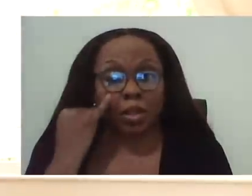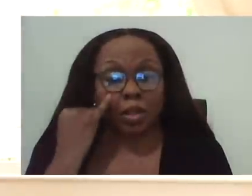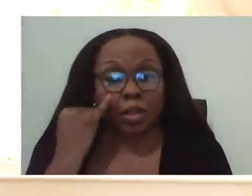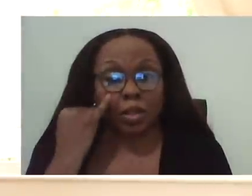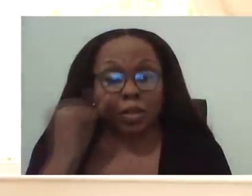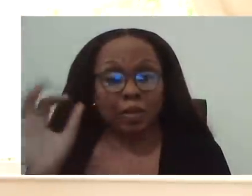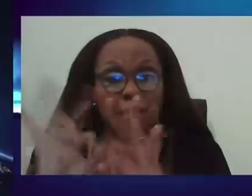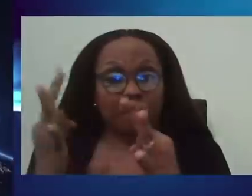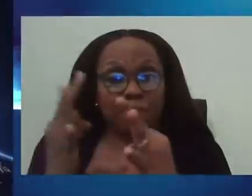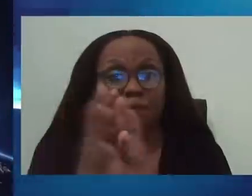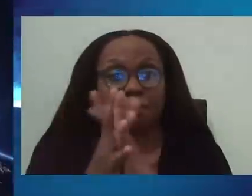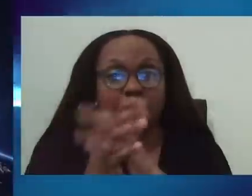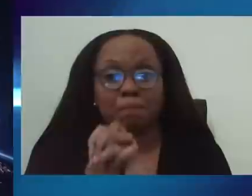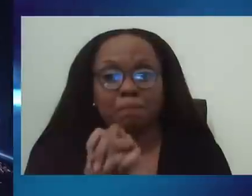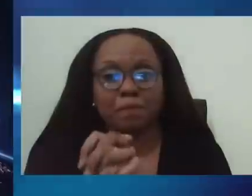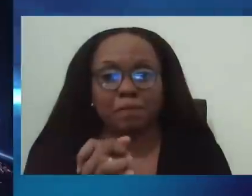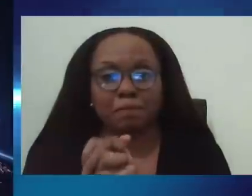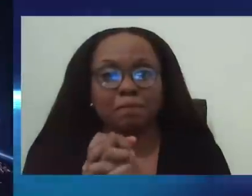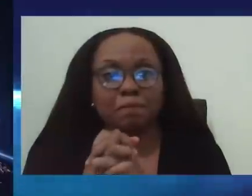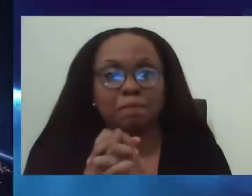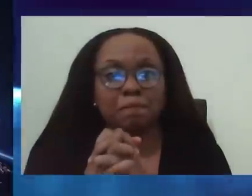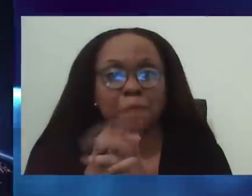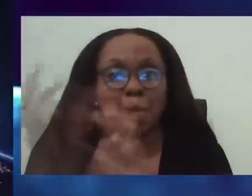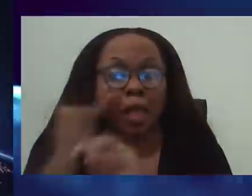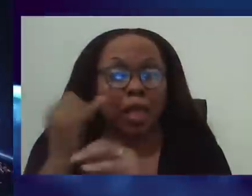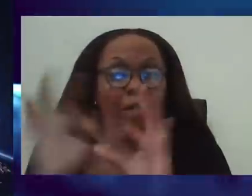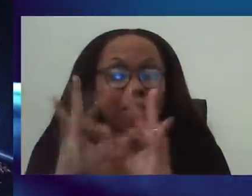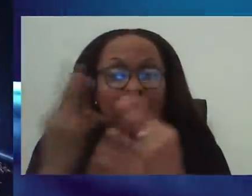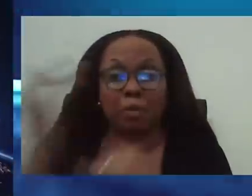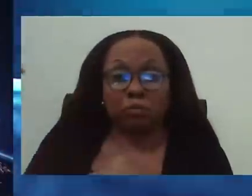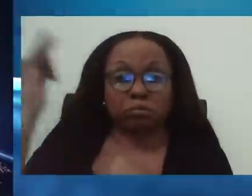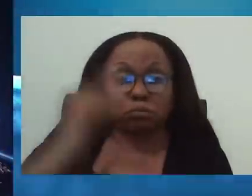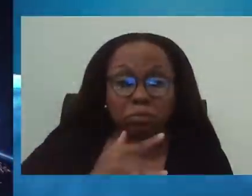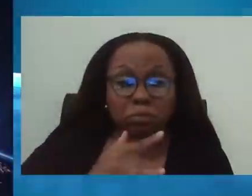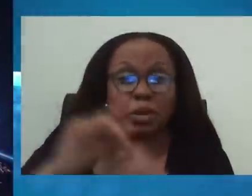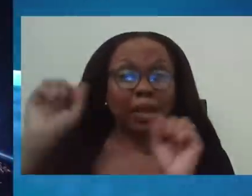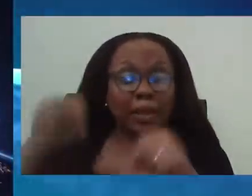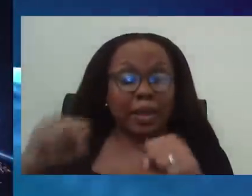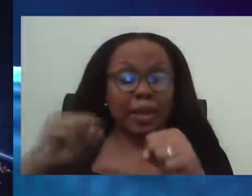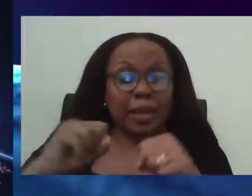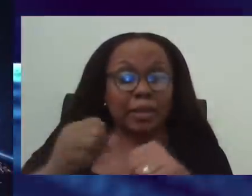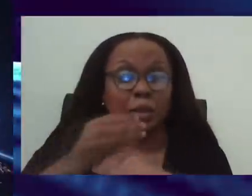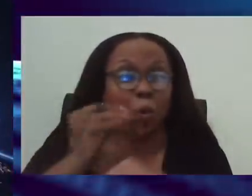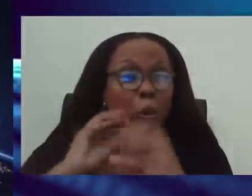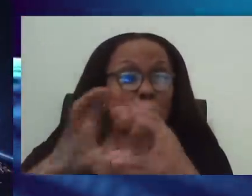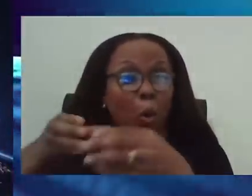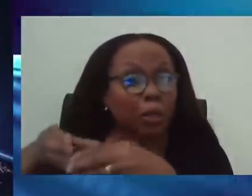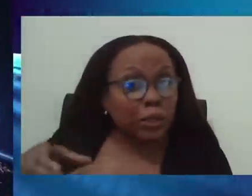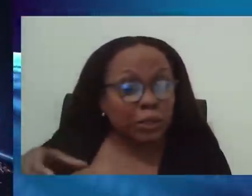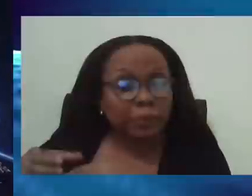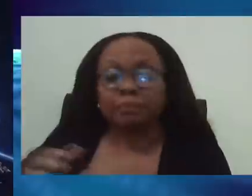So, at this point in time, given the fact that, as I was stating, the home